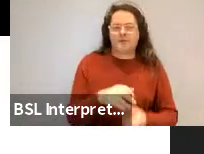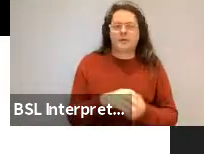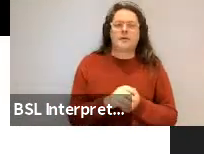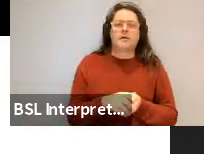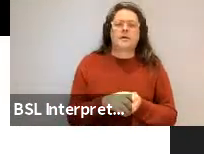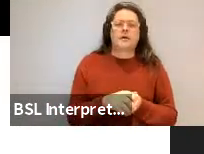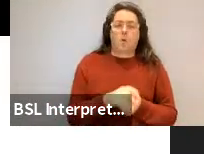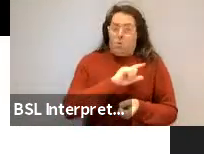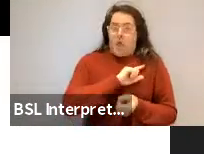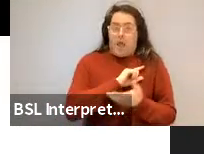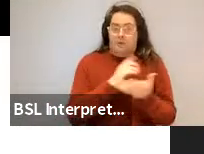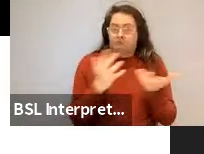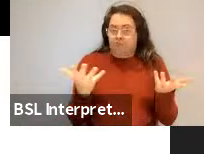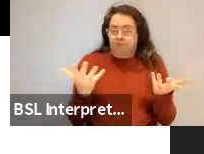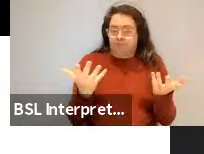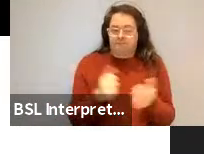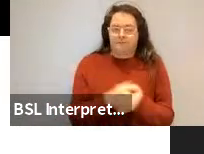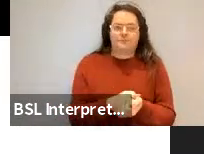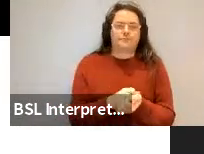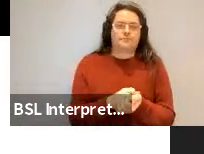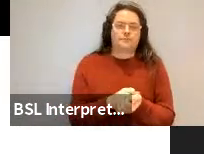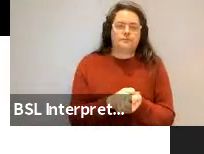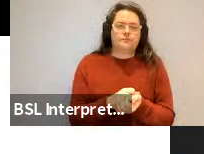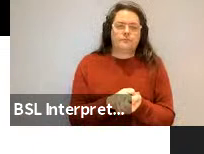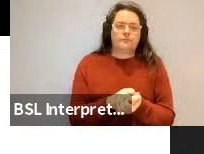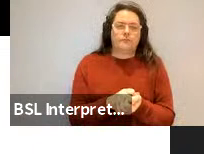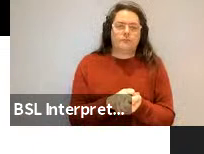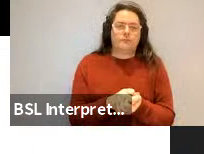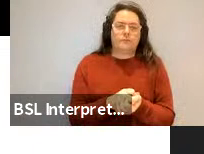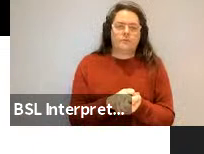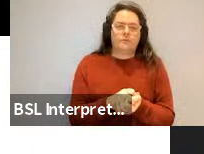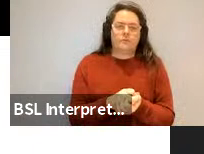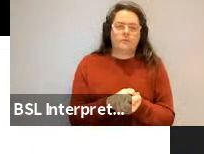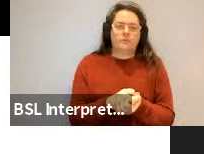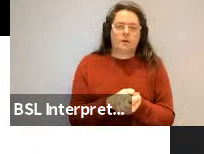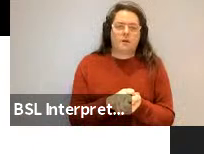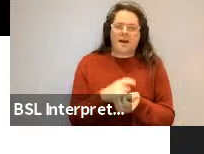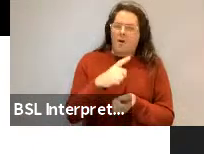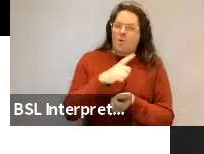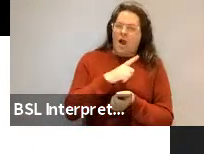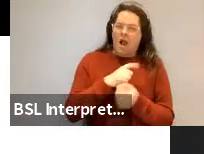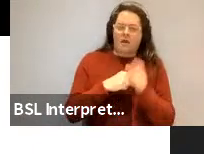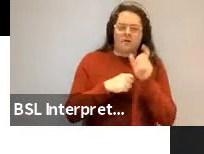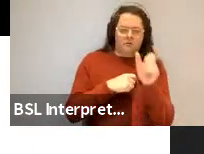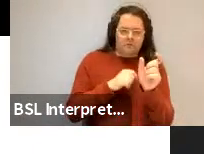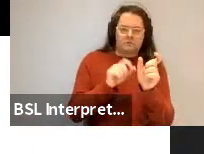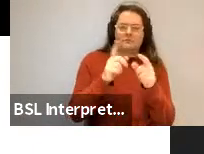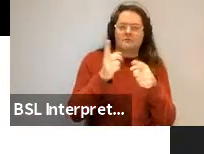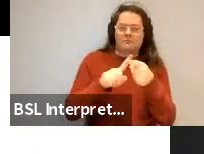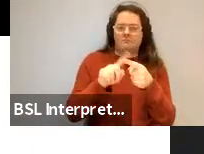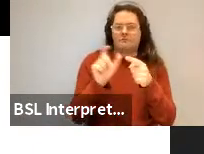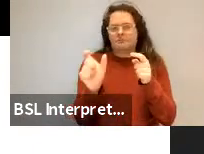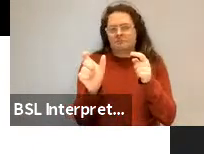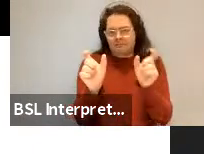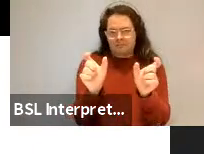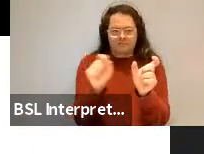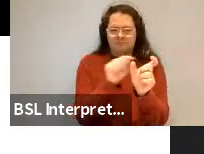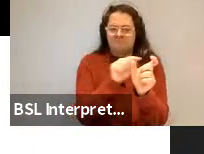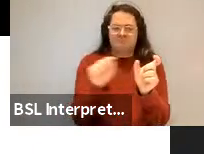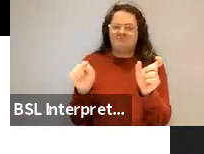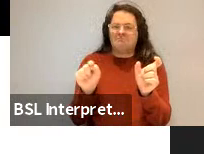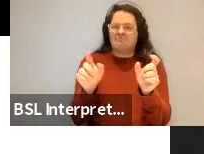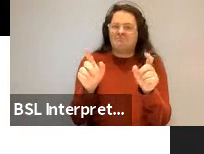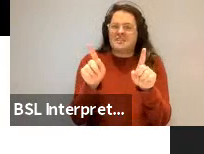why is that true? Well, because the factors that determine the ordering in binomial phrases haven't changed.